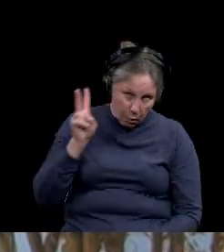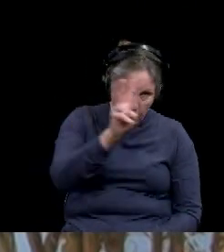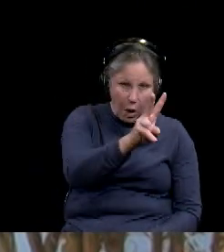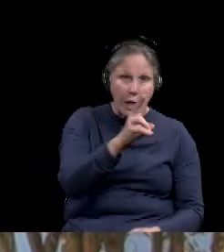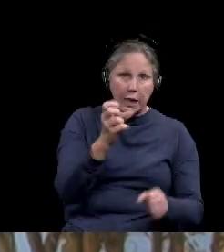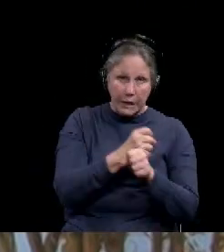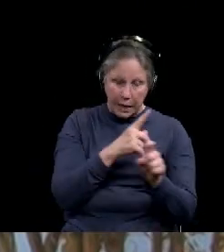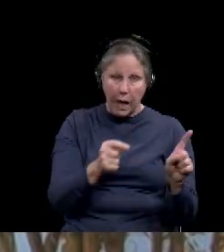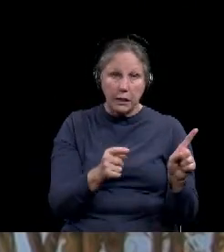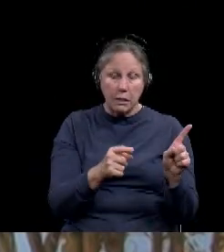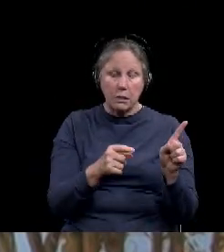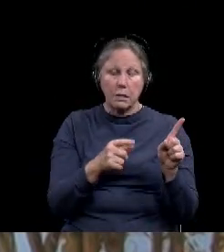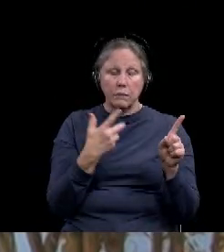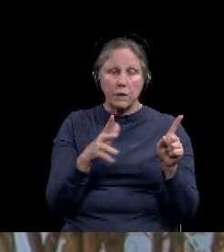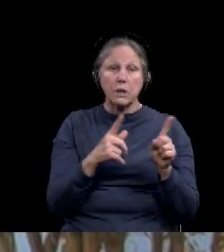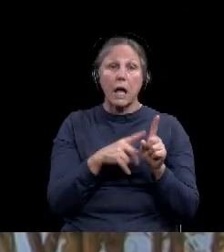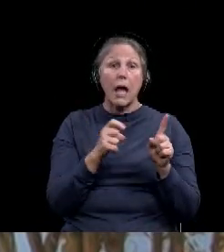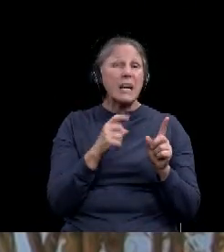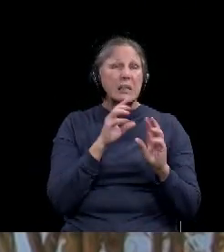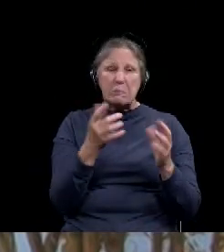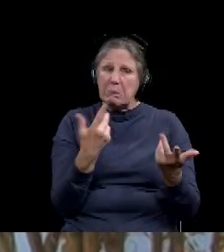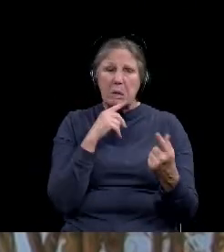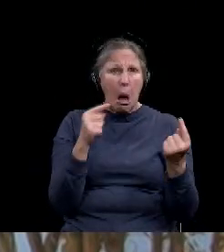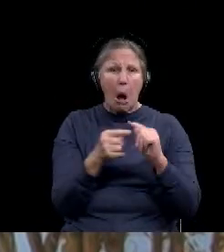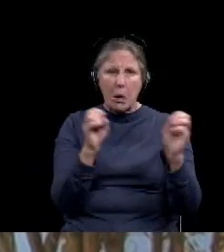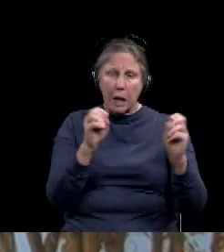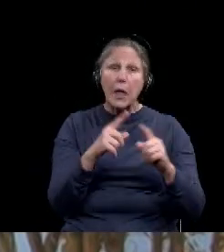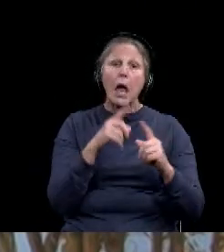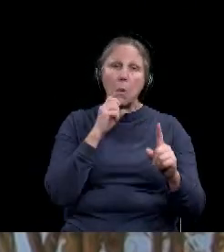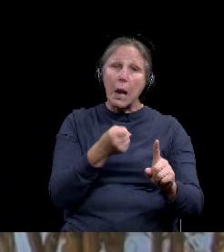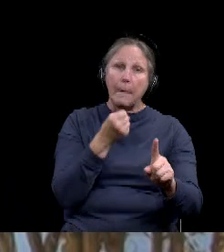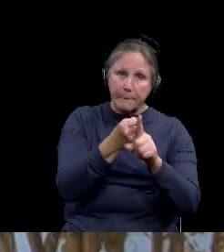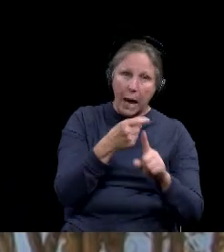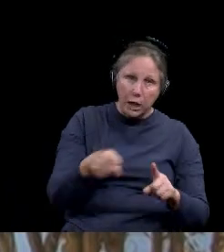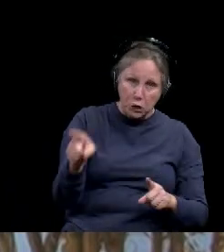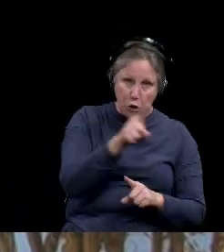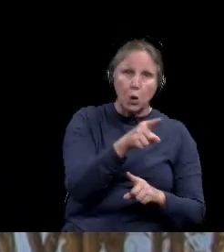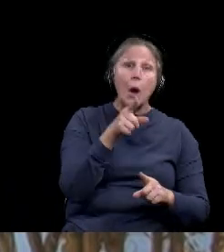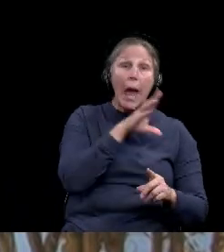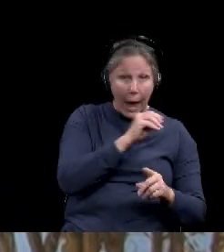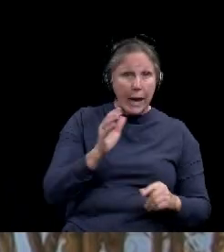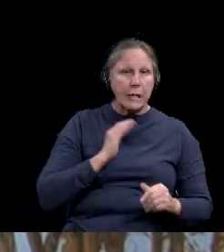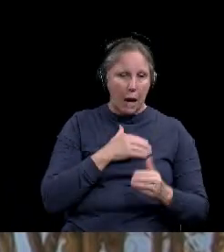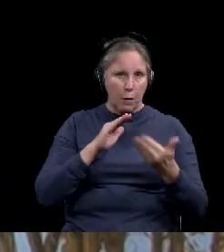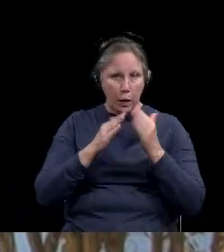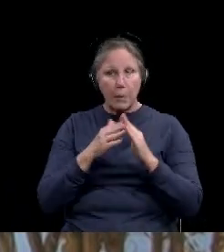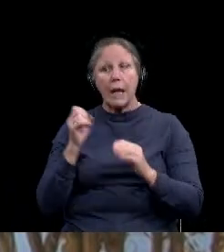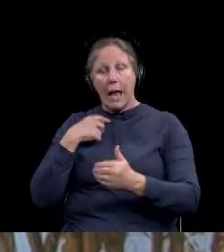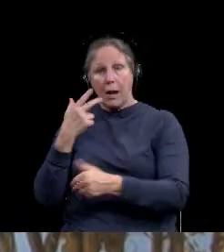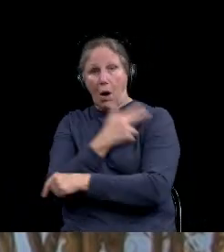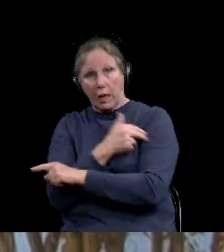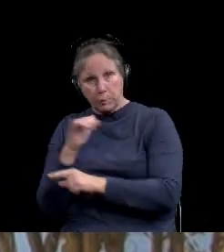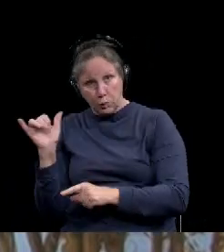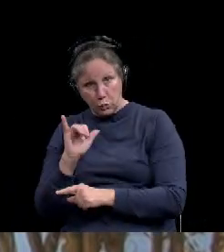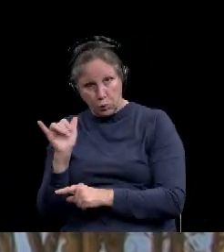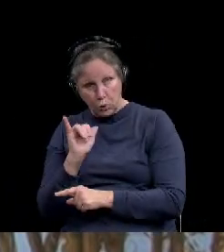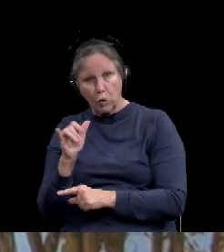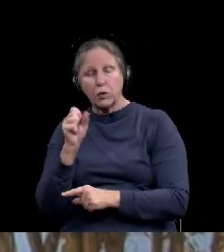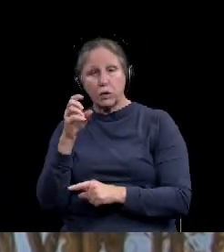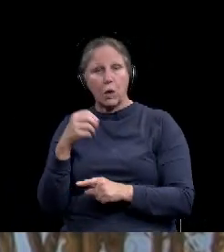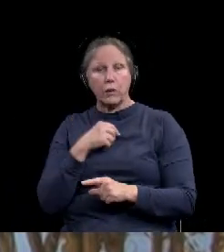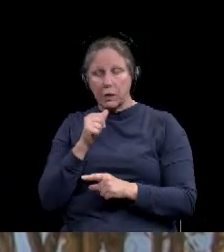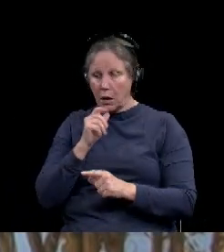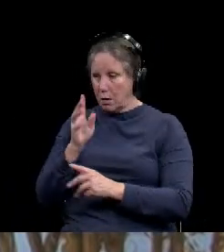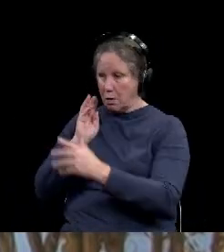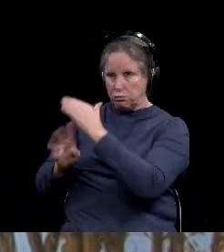and could make a huge difference for you. And it will make a difference for our community and our healthcare facilities, uh, so that we don't